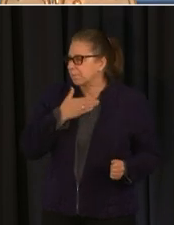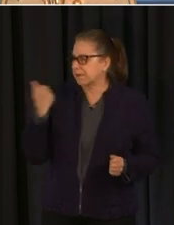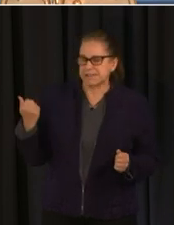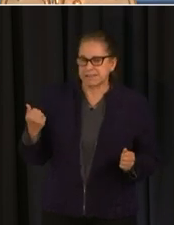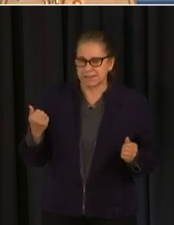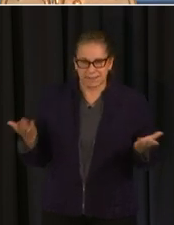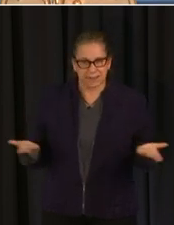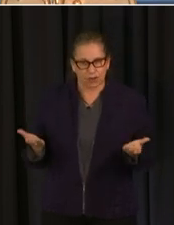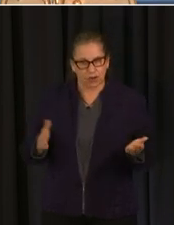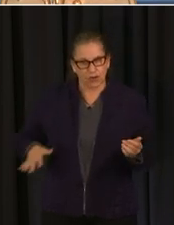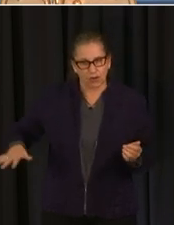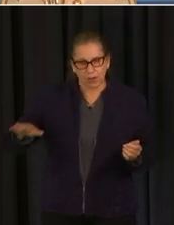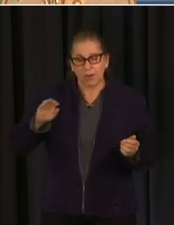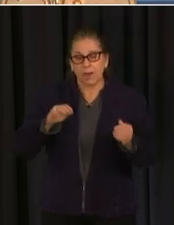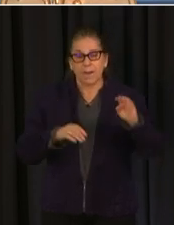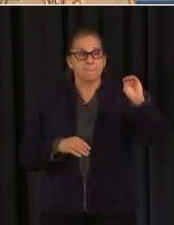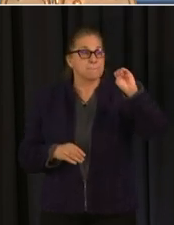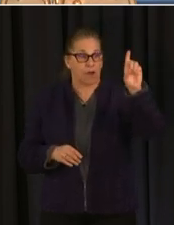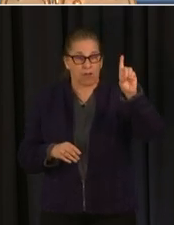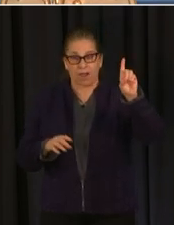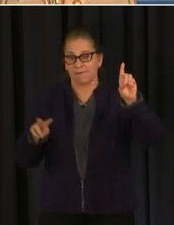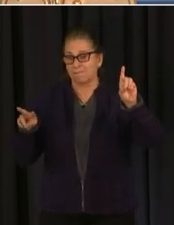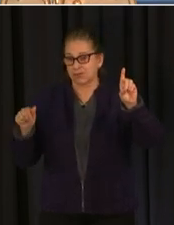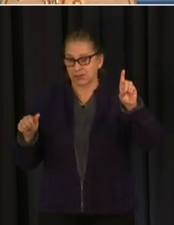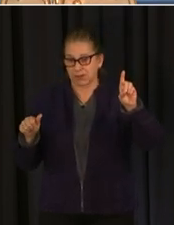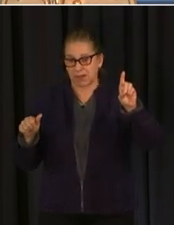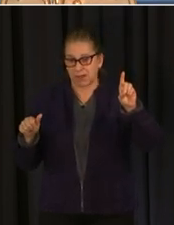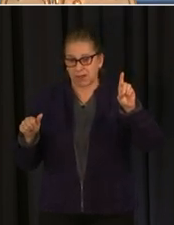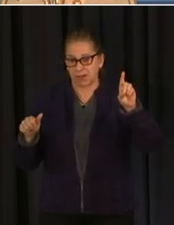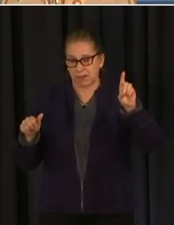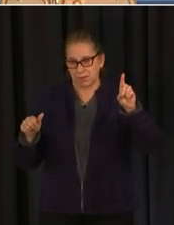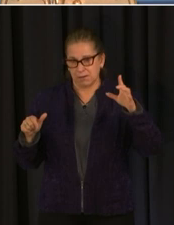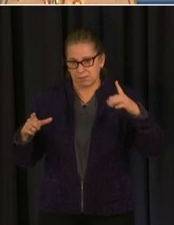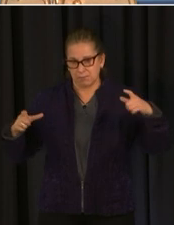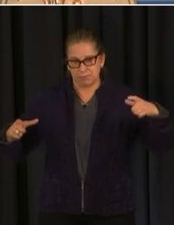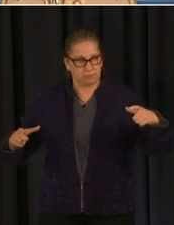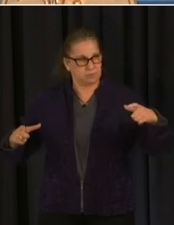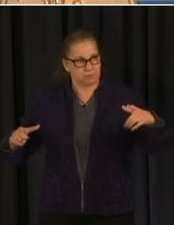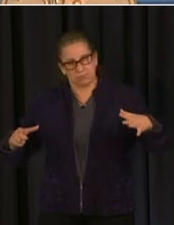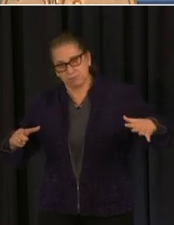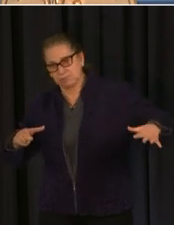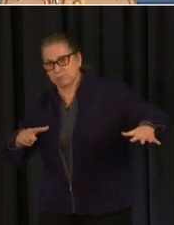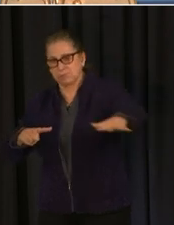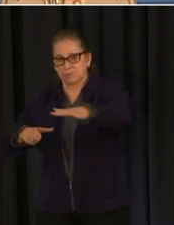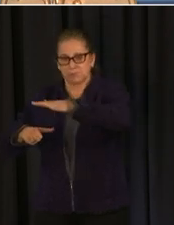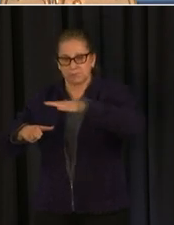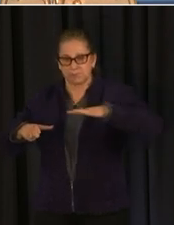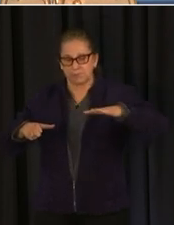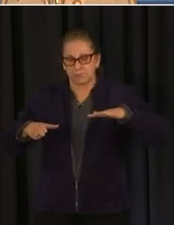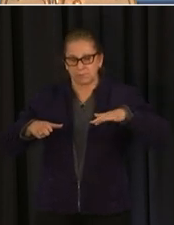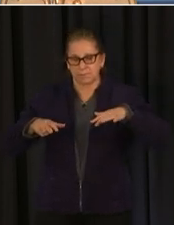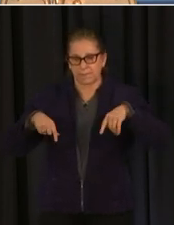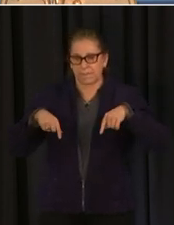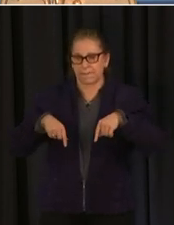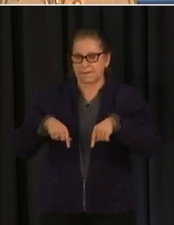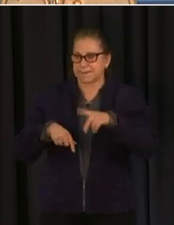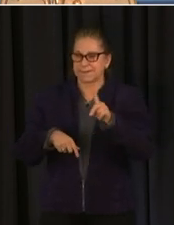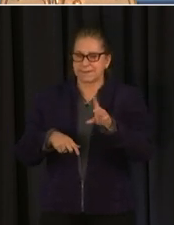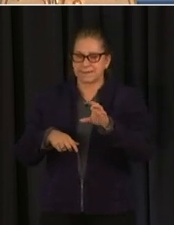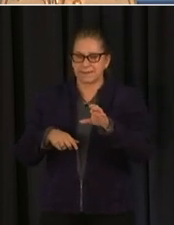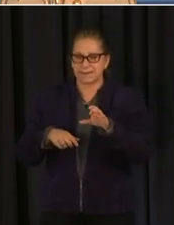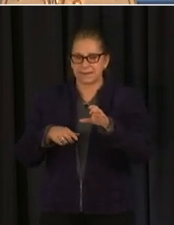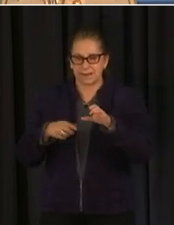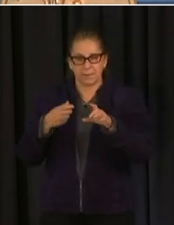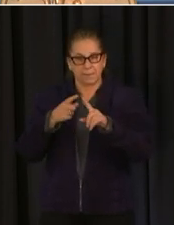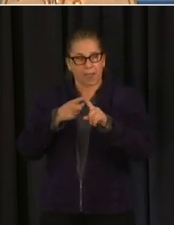the states of maryland and virginia are bigger than this region um obviously so they need to do some different things that impact